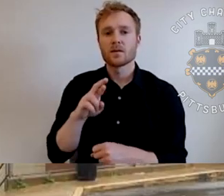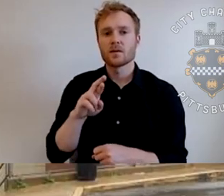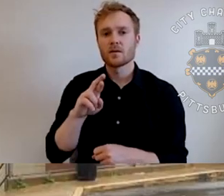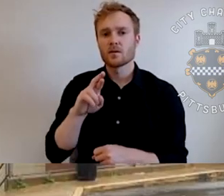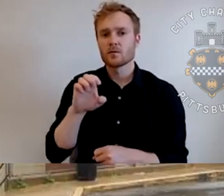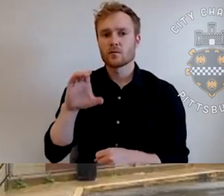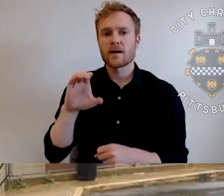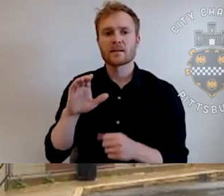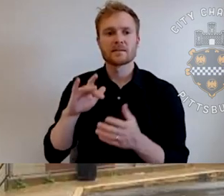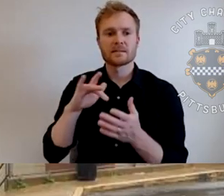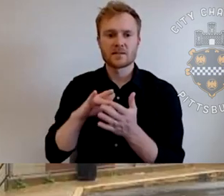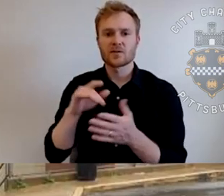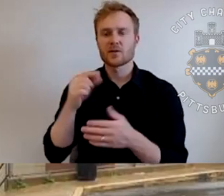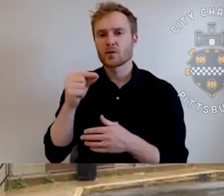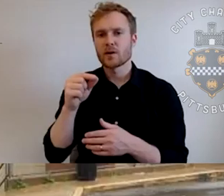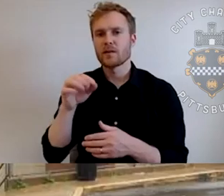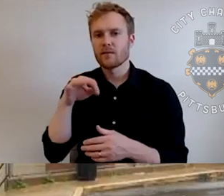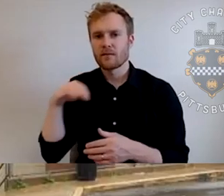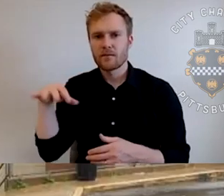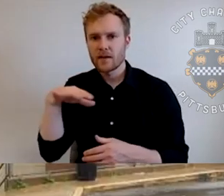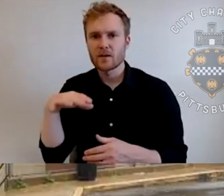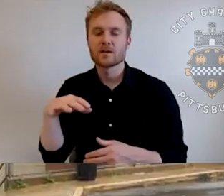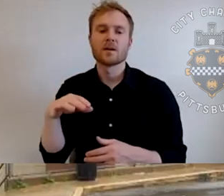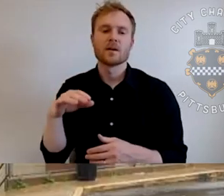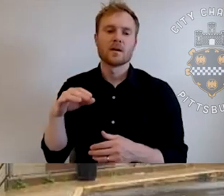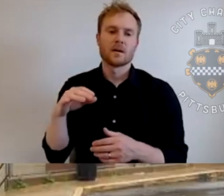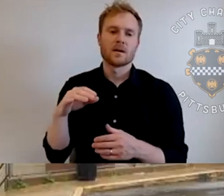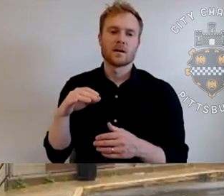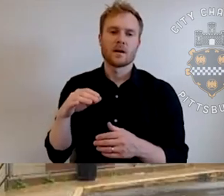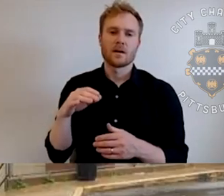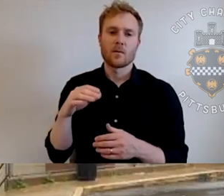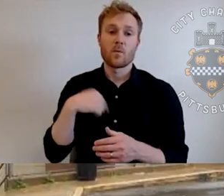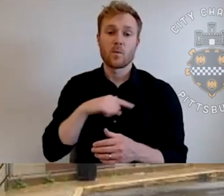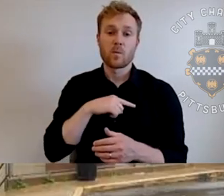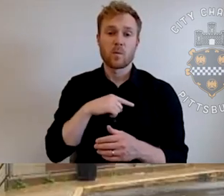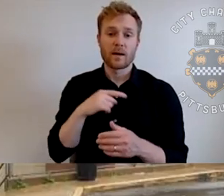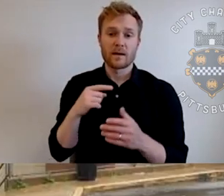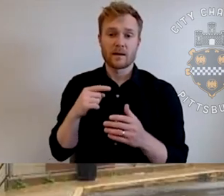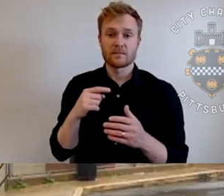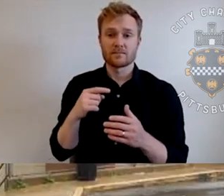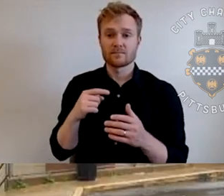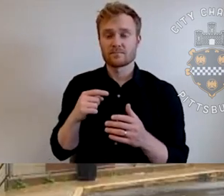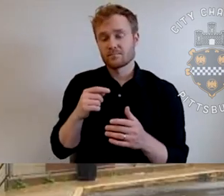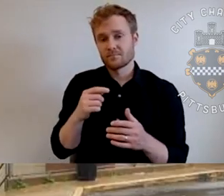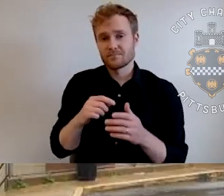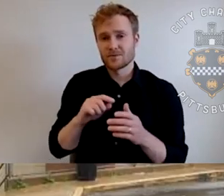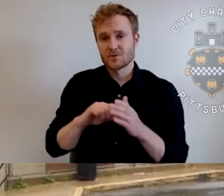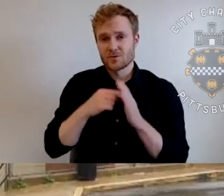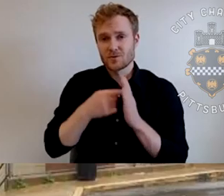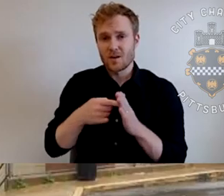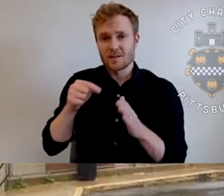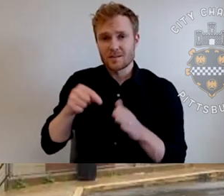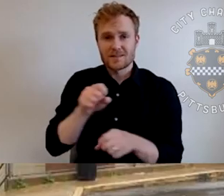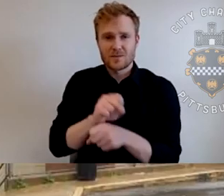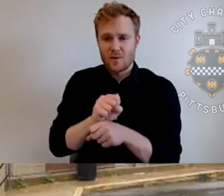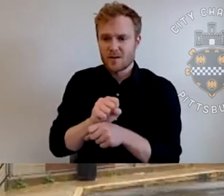living center. And this has been a Greenfield neighborhood. Um, you know, we initially developed the scope of work. It was, it probably took us about three